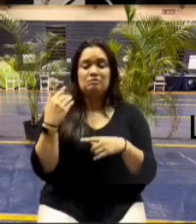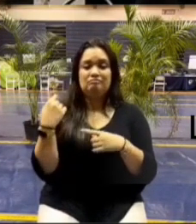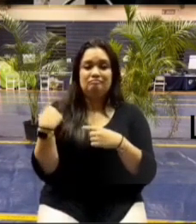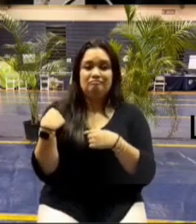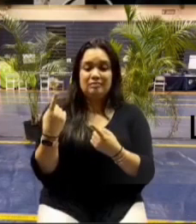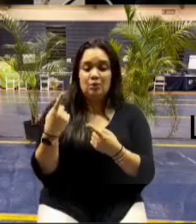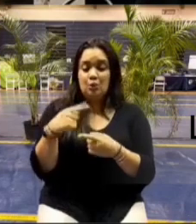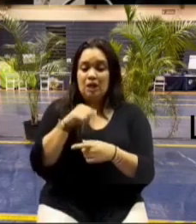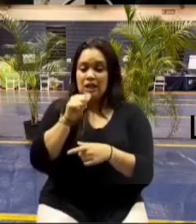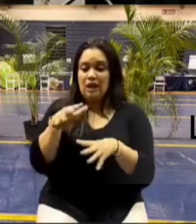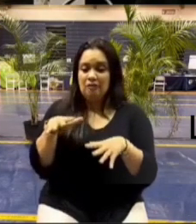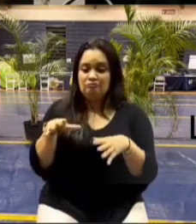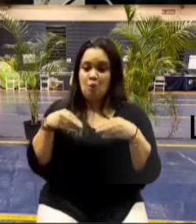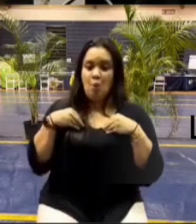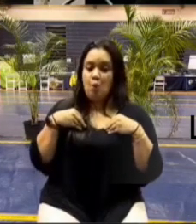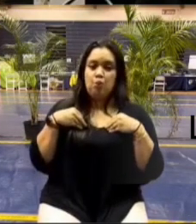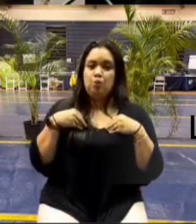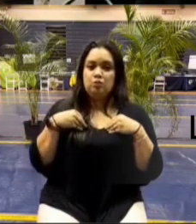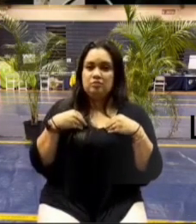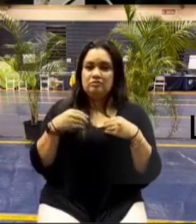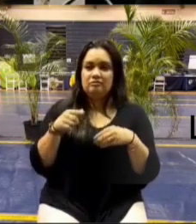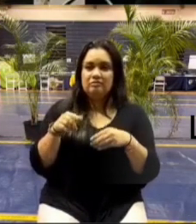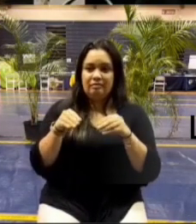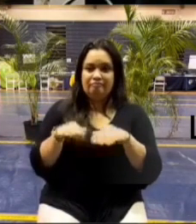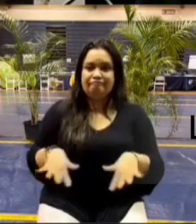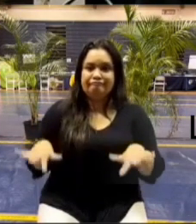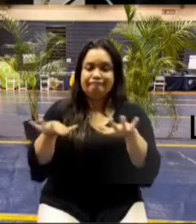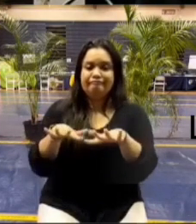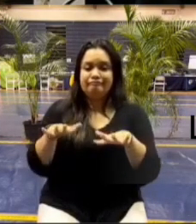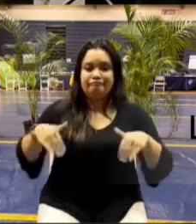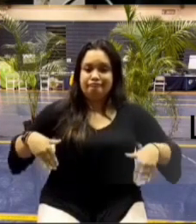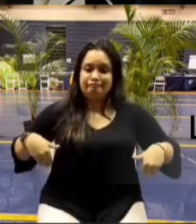uh yes we've tried to purchase the land